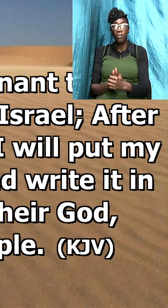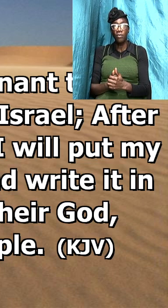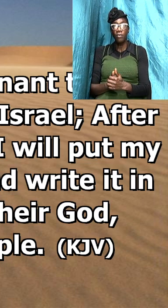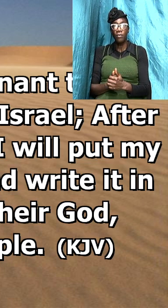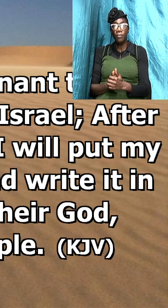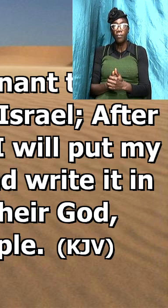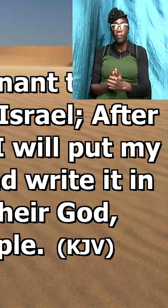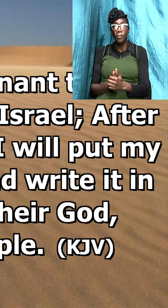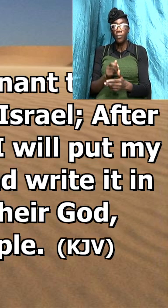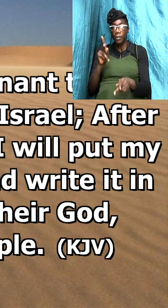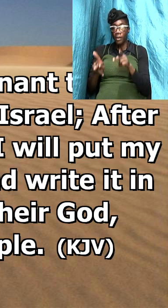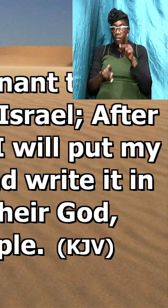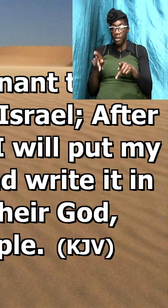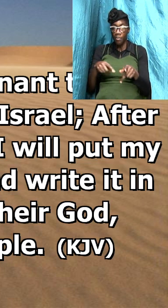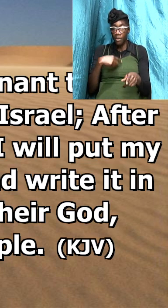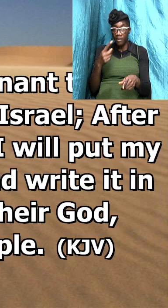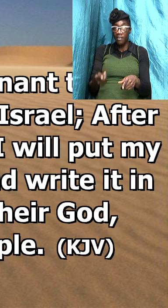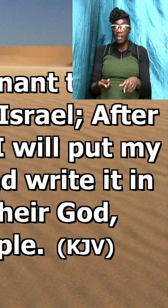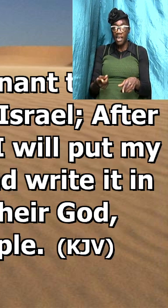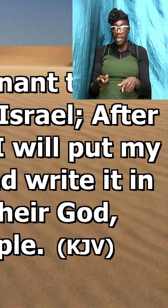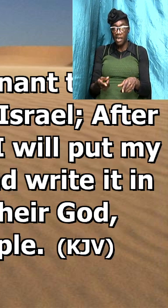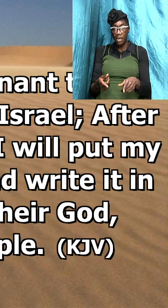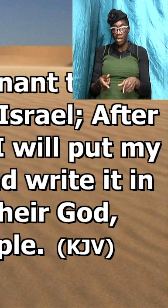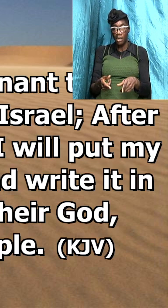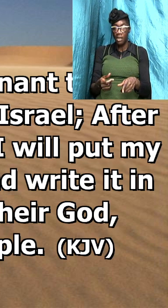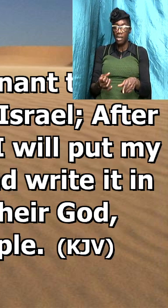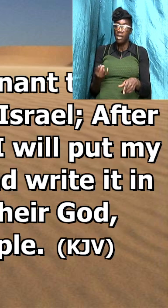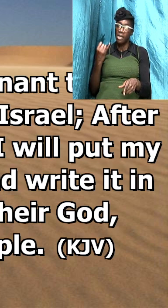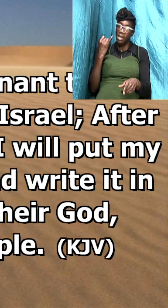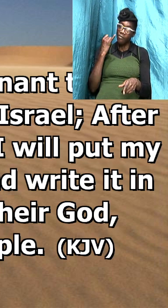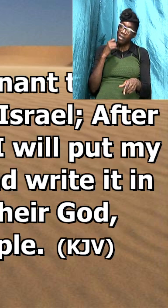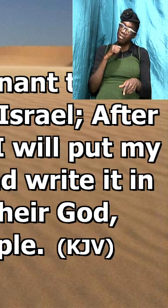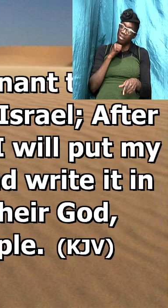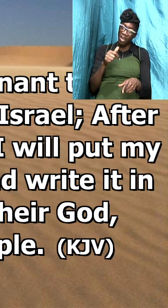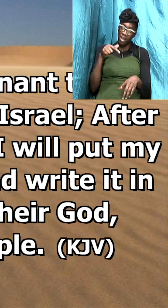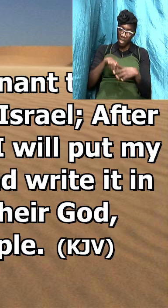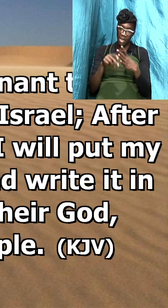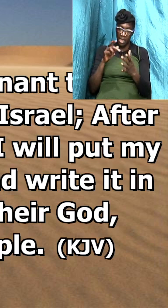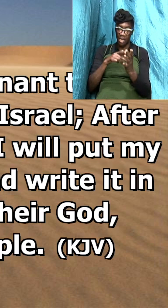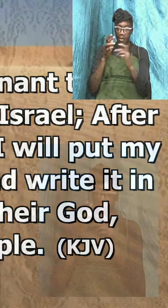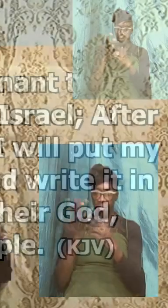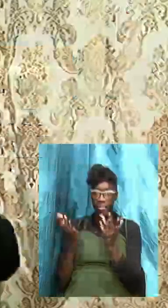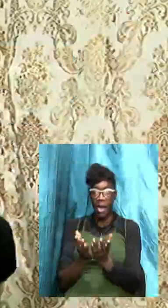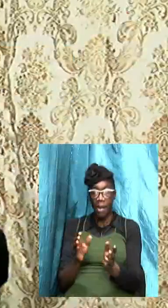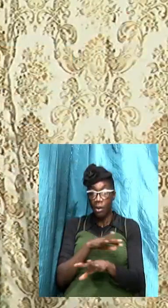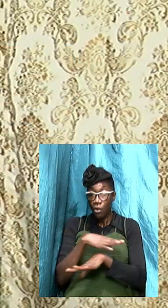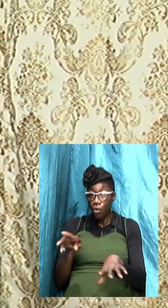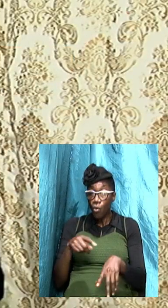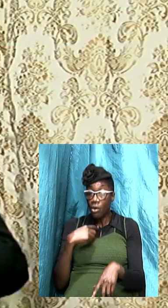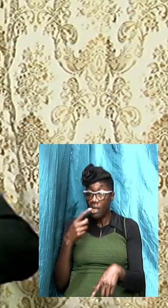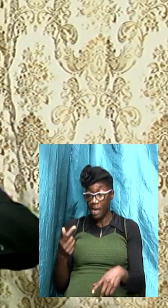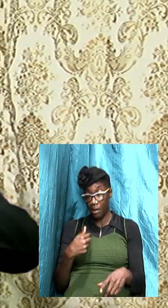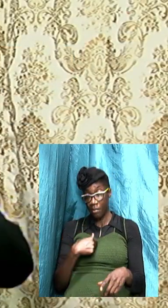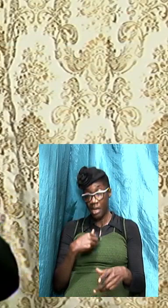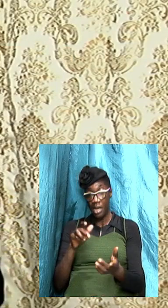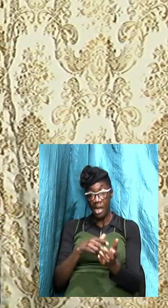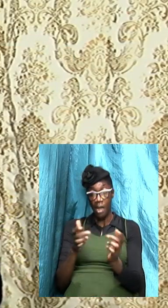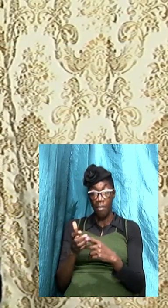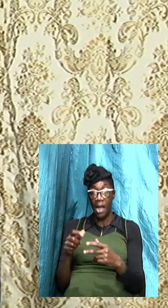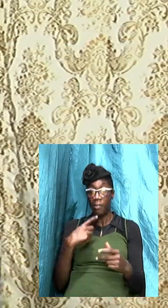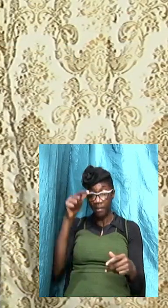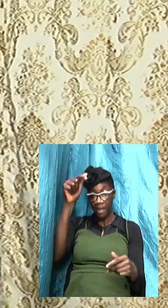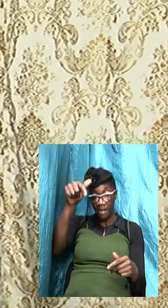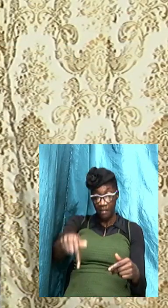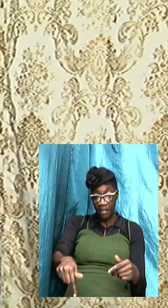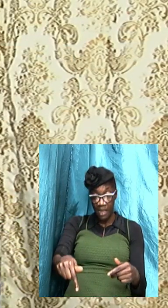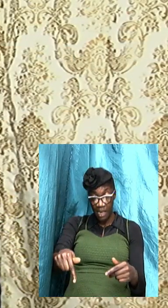so people are saying that look if it is not written in the Bible don't tell me the Bible is saying that in this